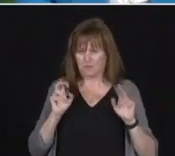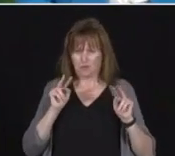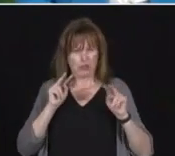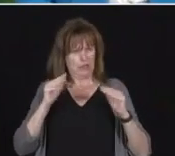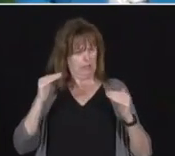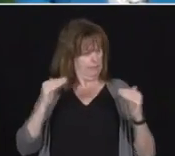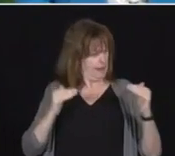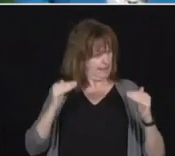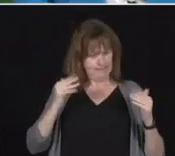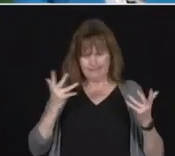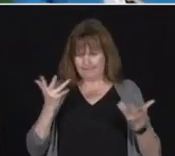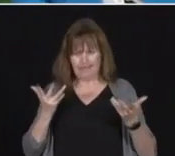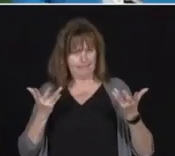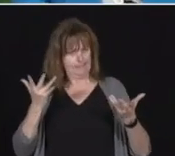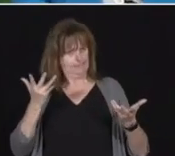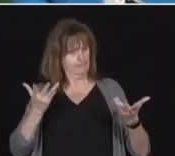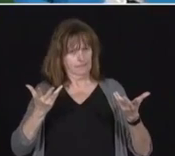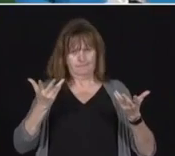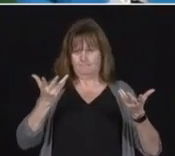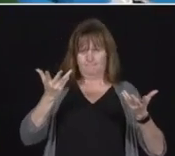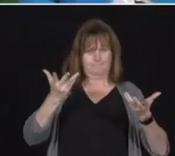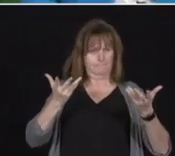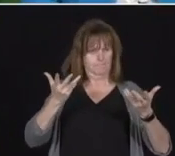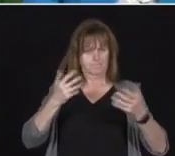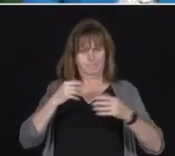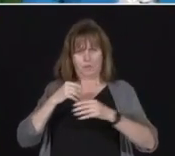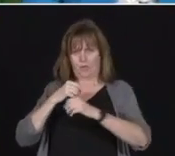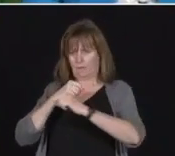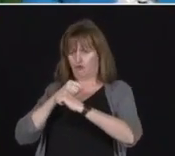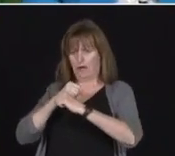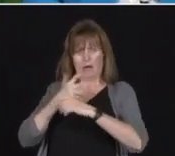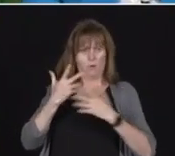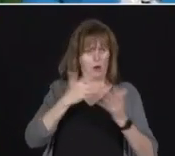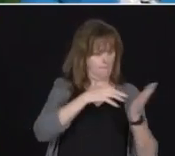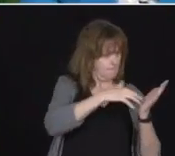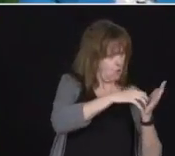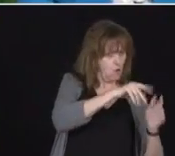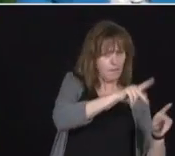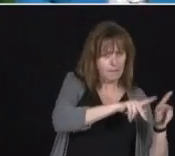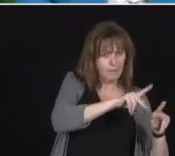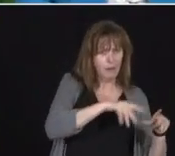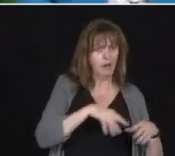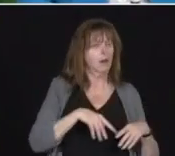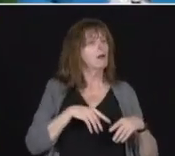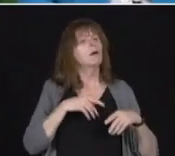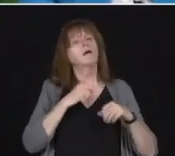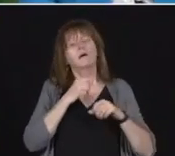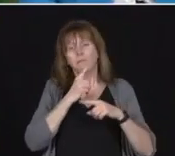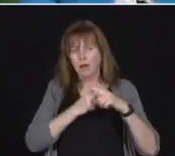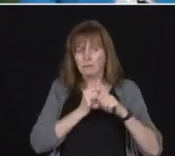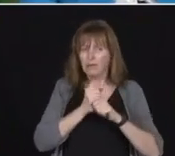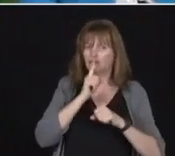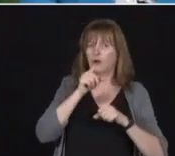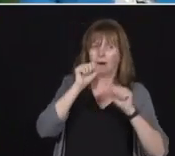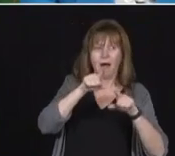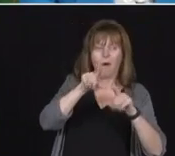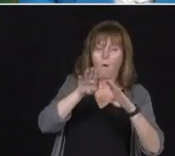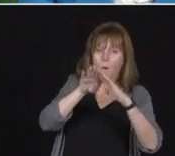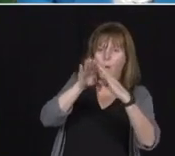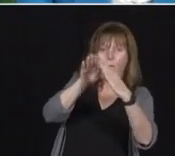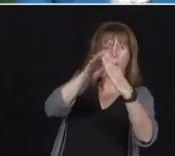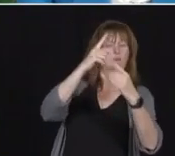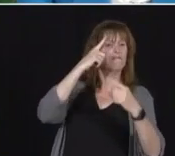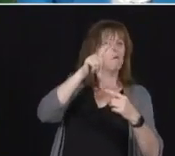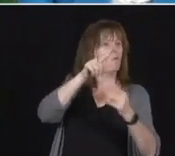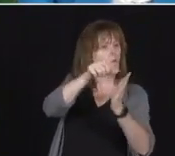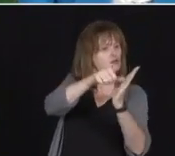we can protect our vulnerable citizens in long-term care homes but also make sure that we can get to those surgeries that people have been counting on. It is